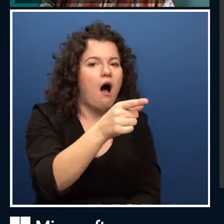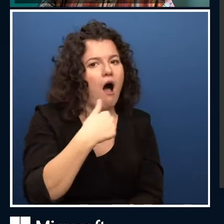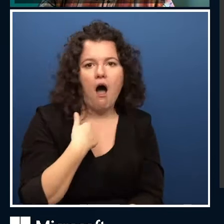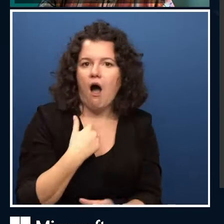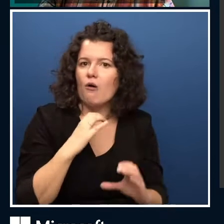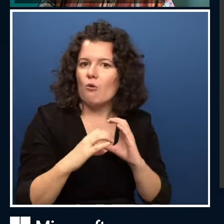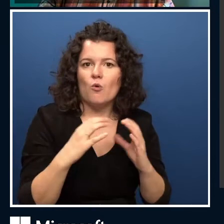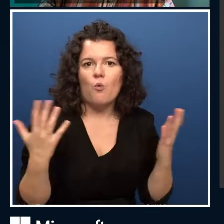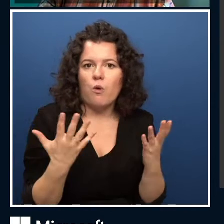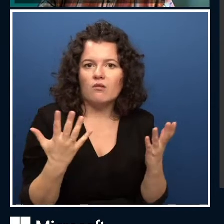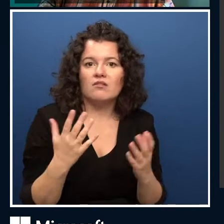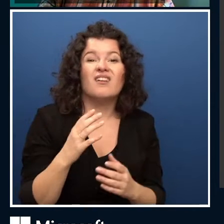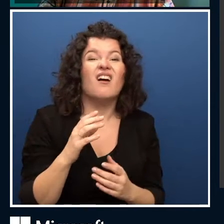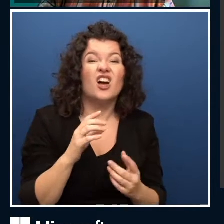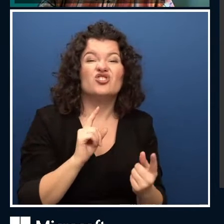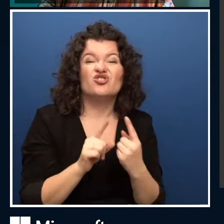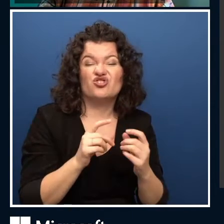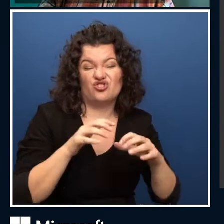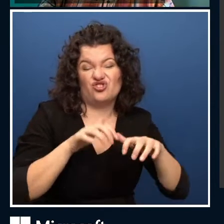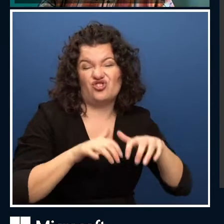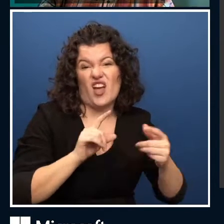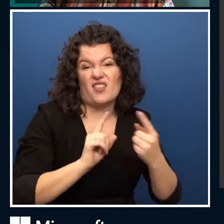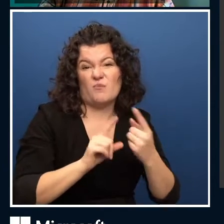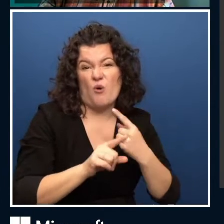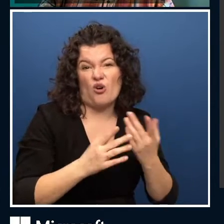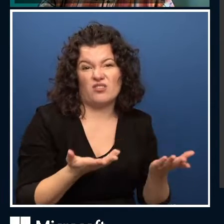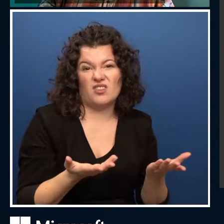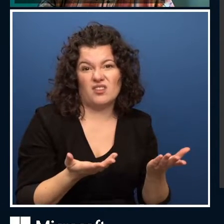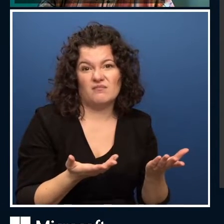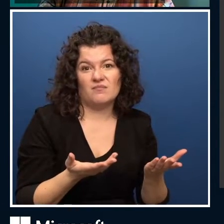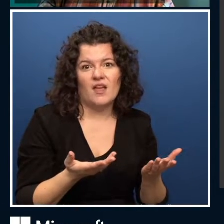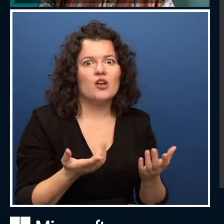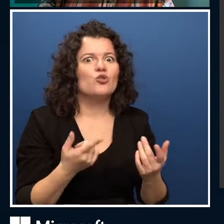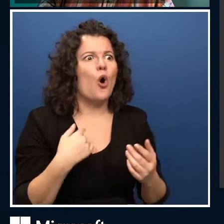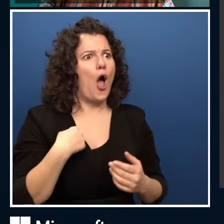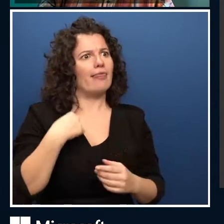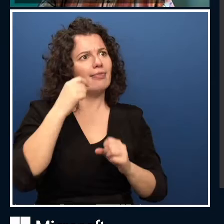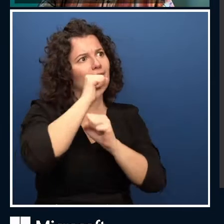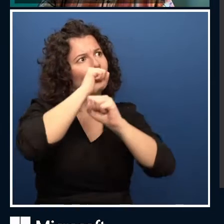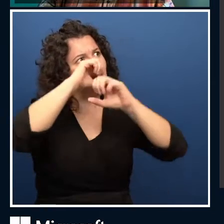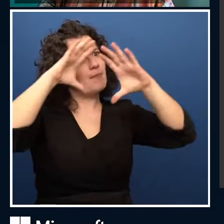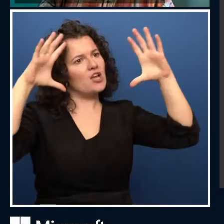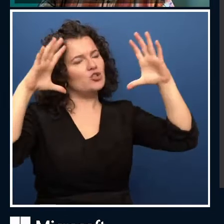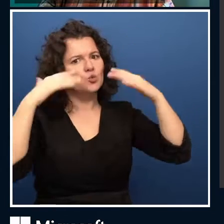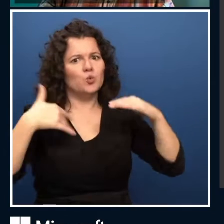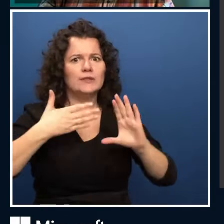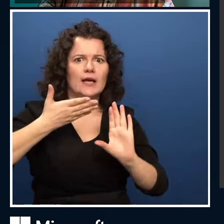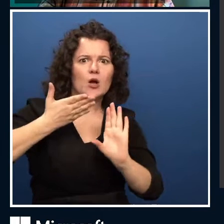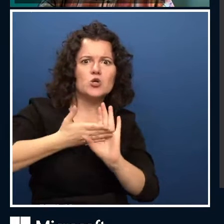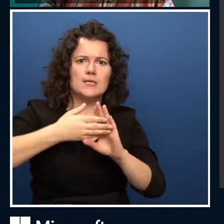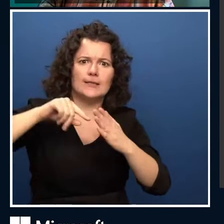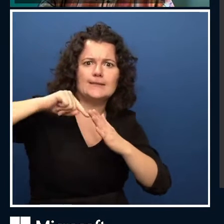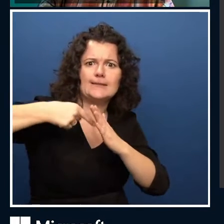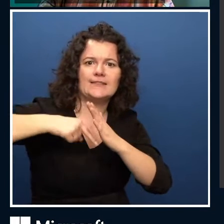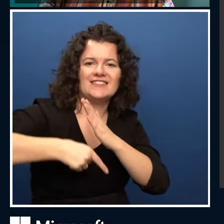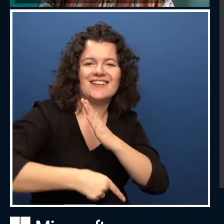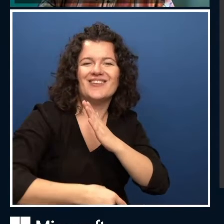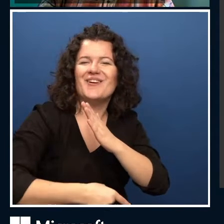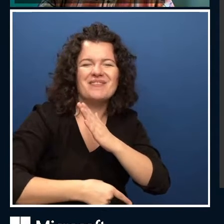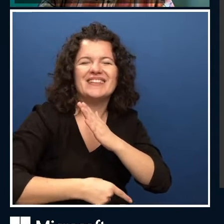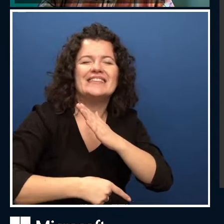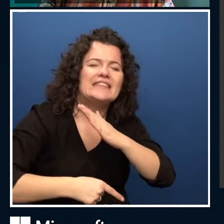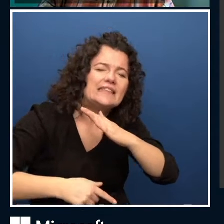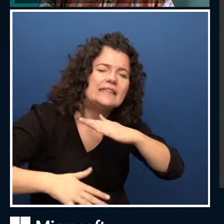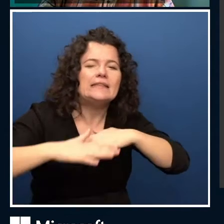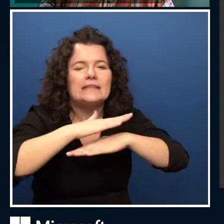that funding ceased, huge programs of promises were maybe not met. But one interesting thing that happened